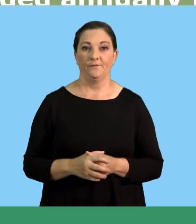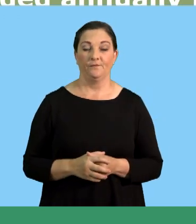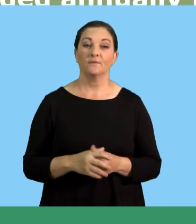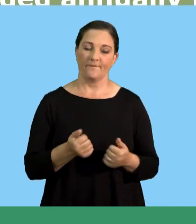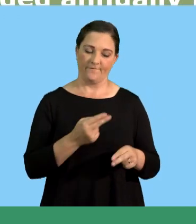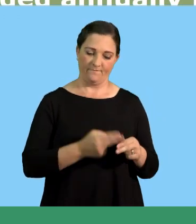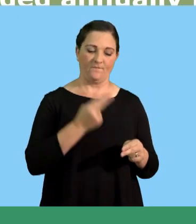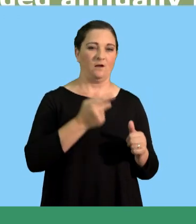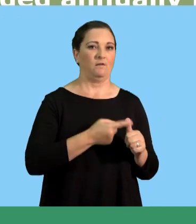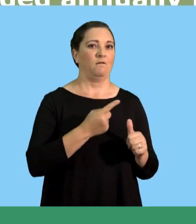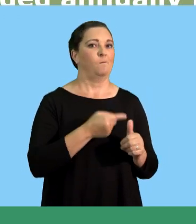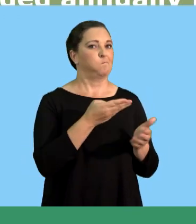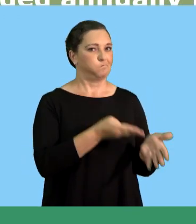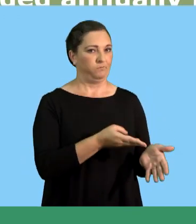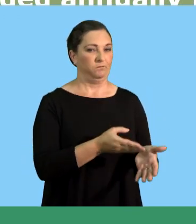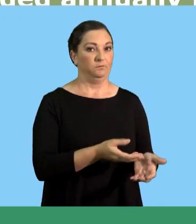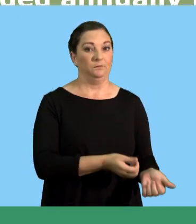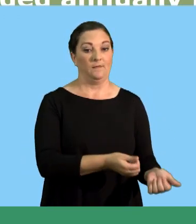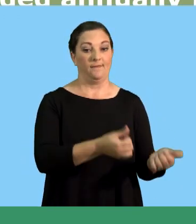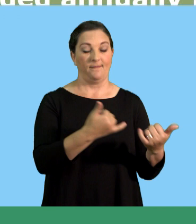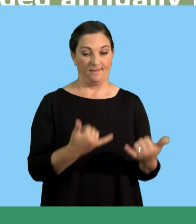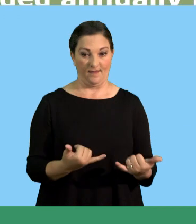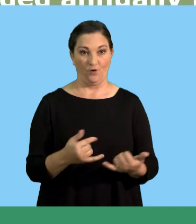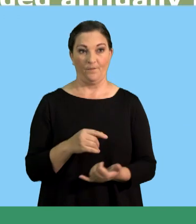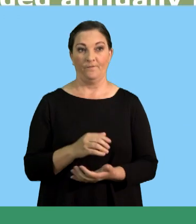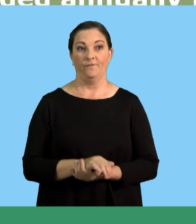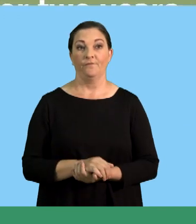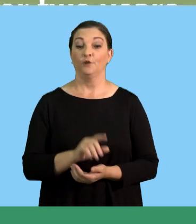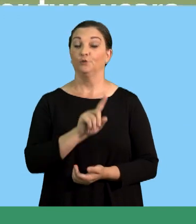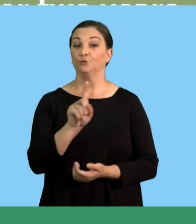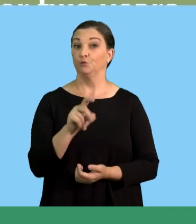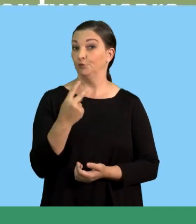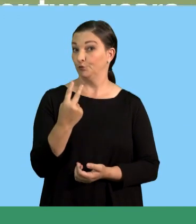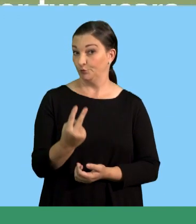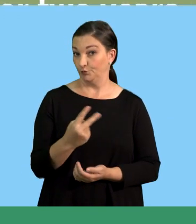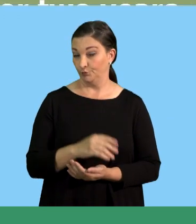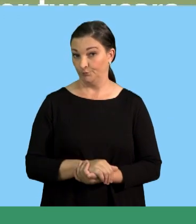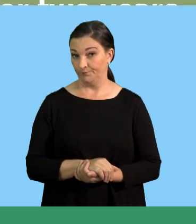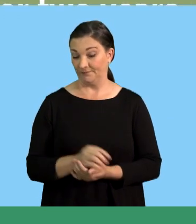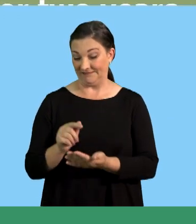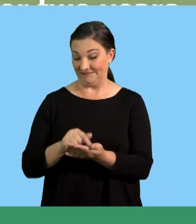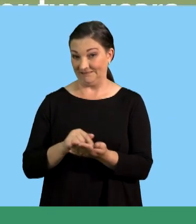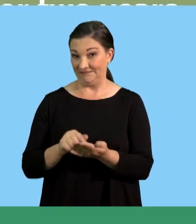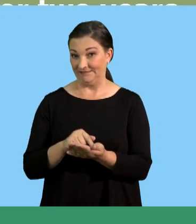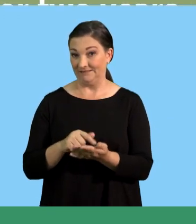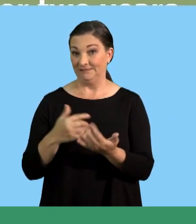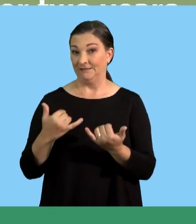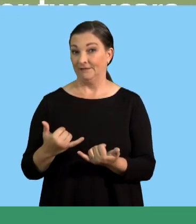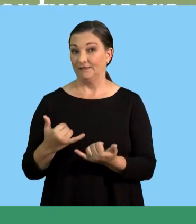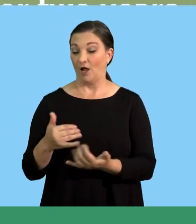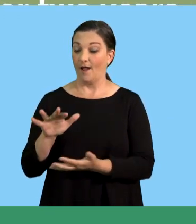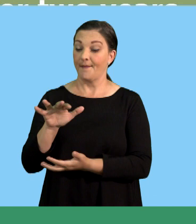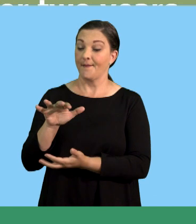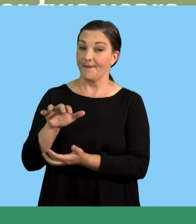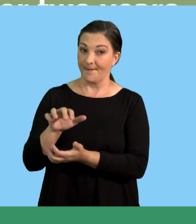how did we get our answer. So, this is your final answer. Then, we move now into question two.